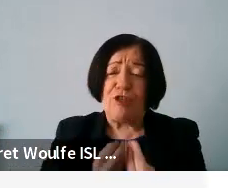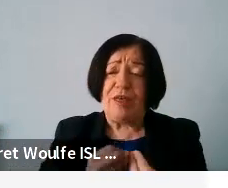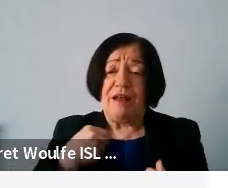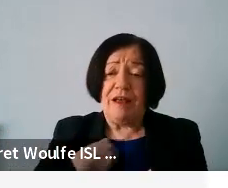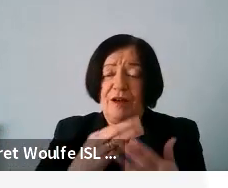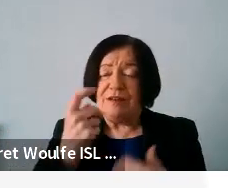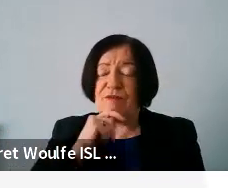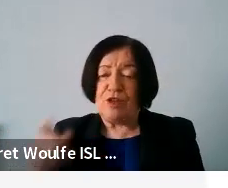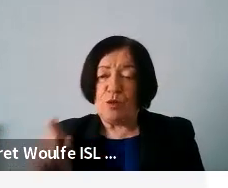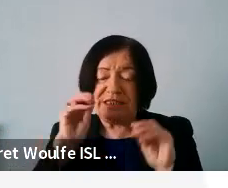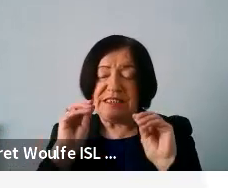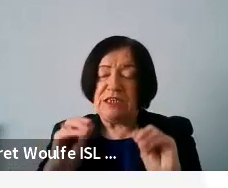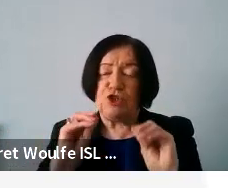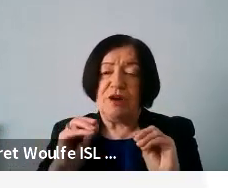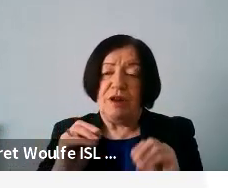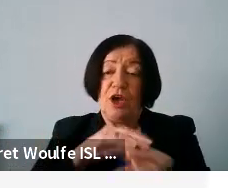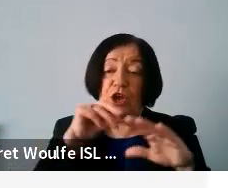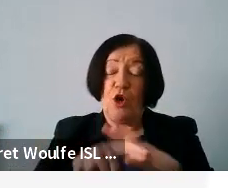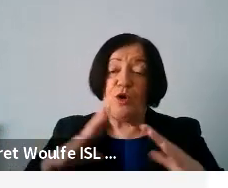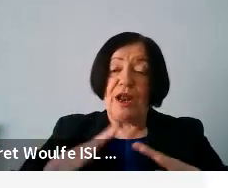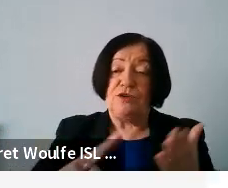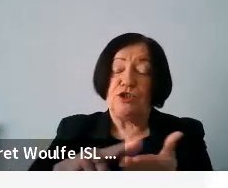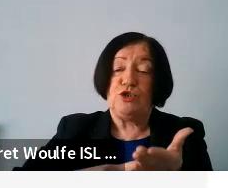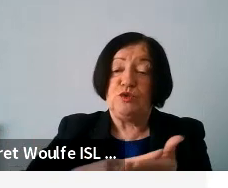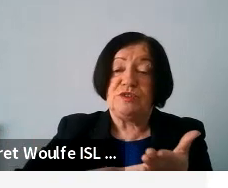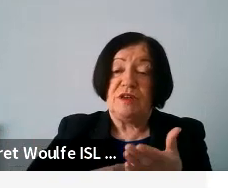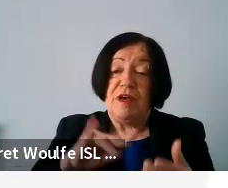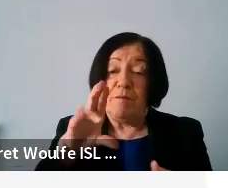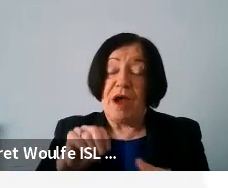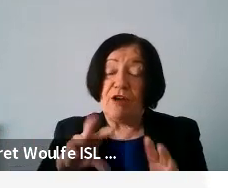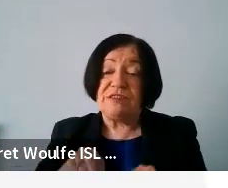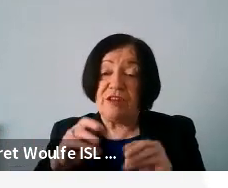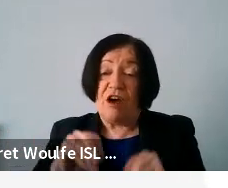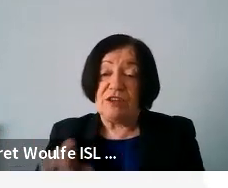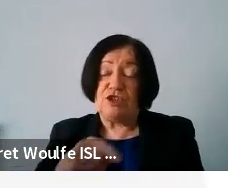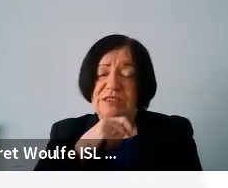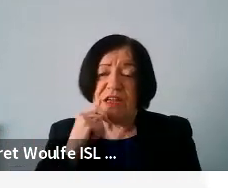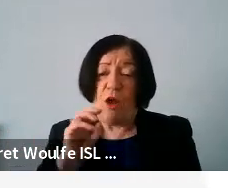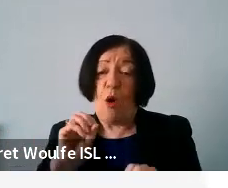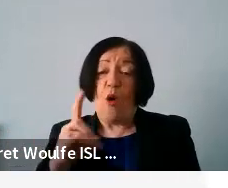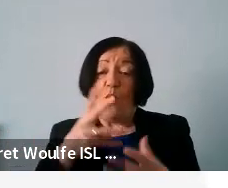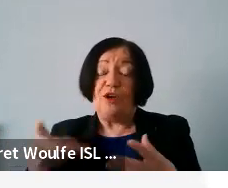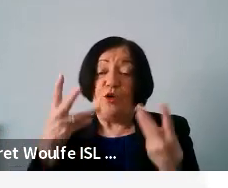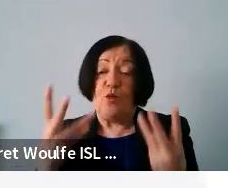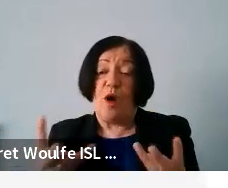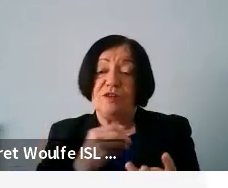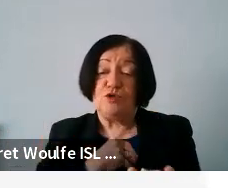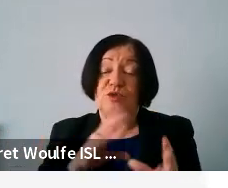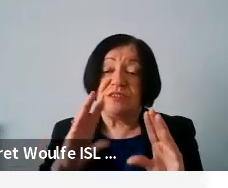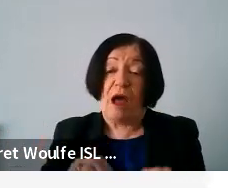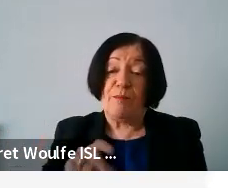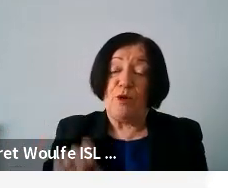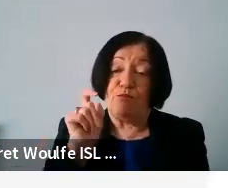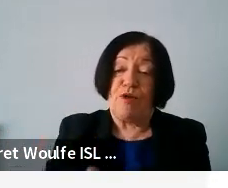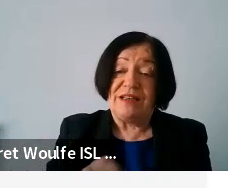about how they were teaching an older lady how to use Microsoft. And she said, oh, so when you want it to stop, you